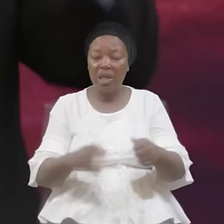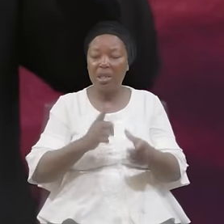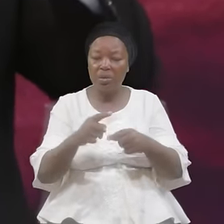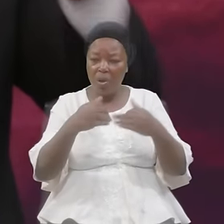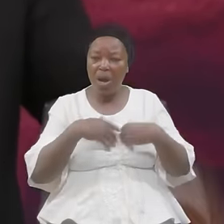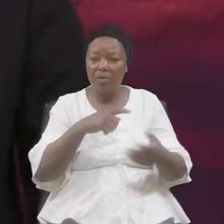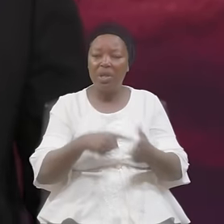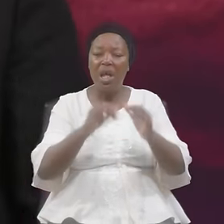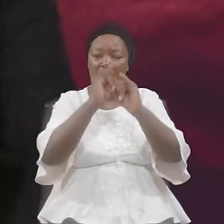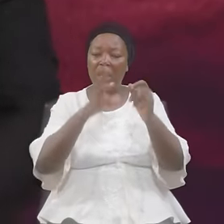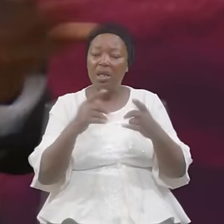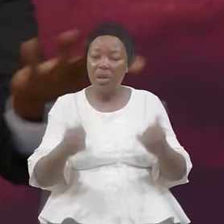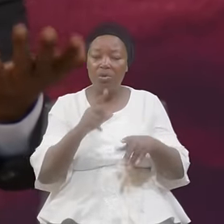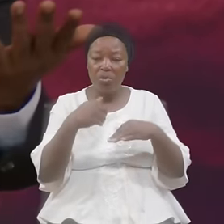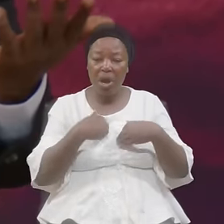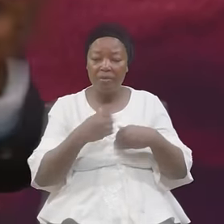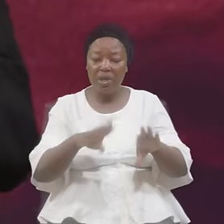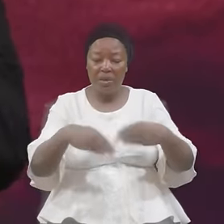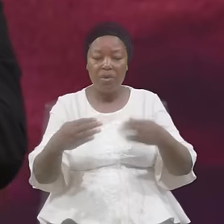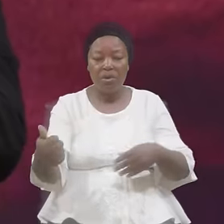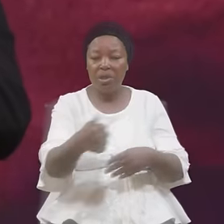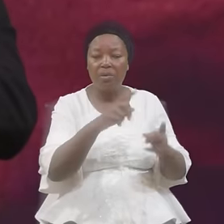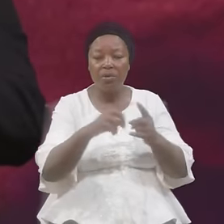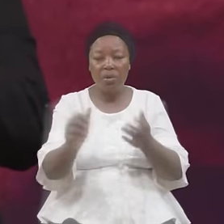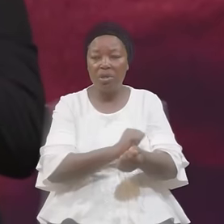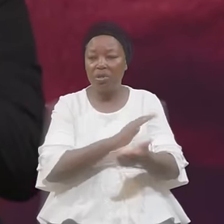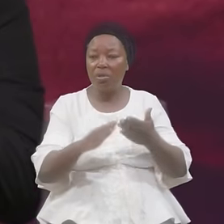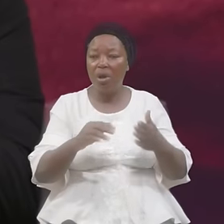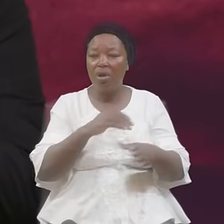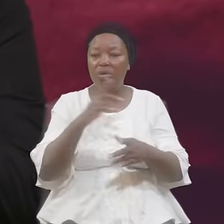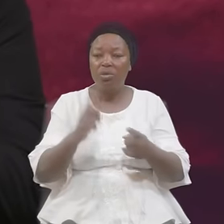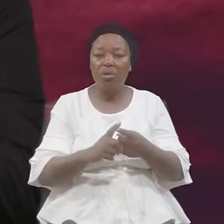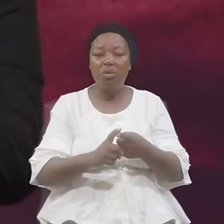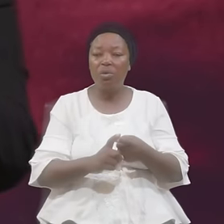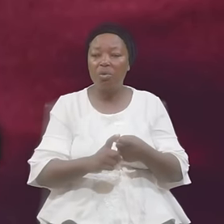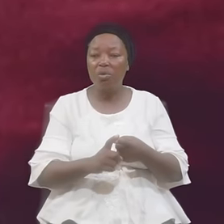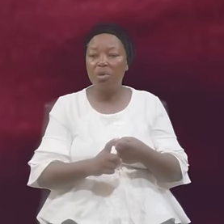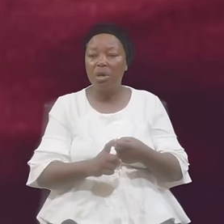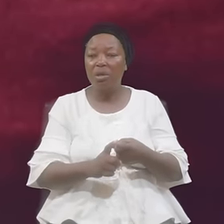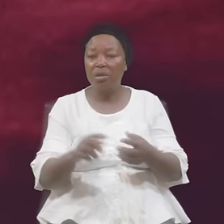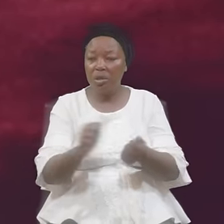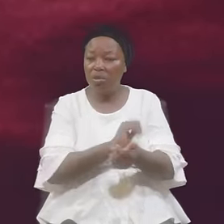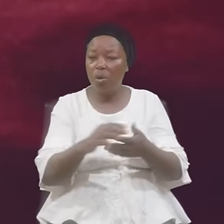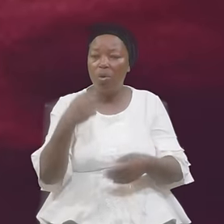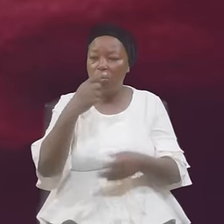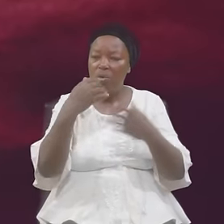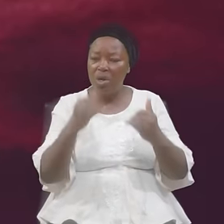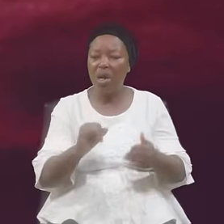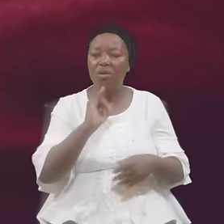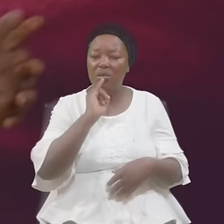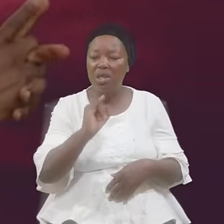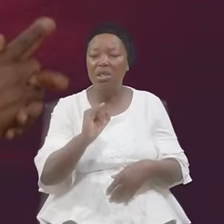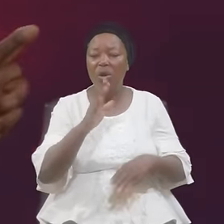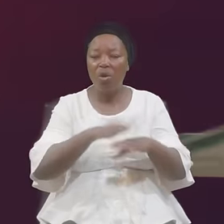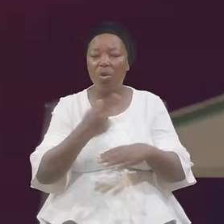Given Yourself Unto Destruction Unto Perdition Who Now Is On The